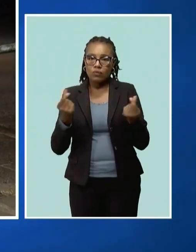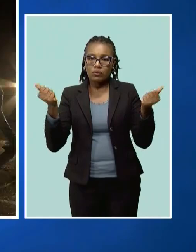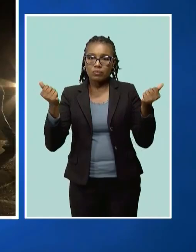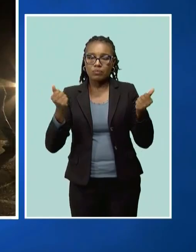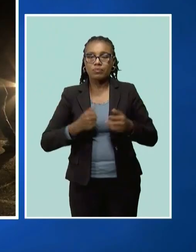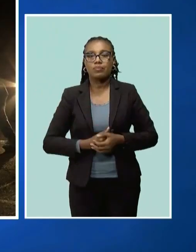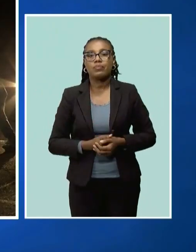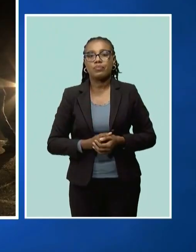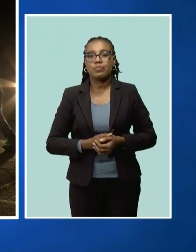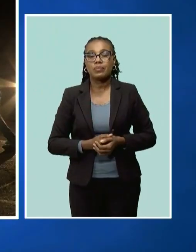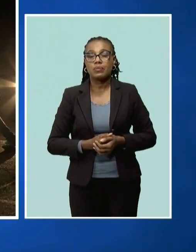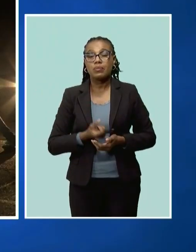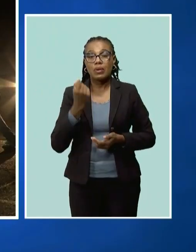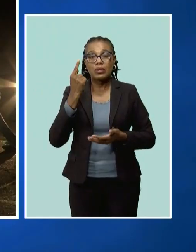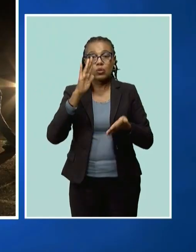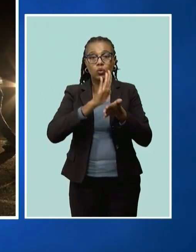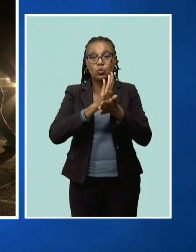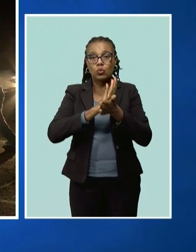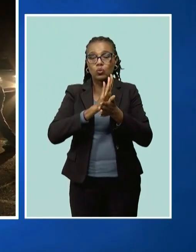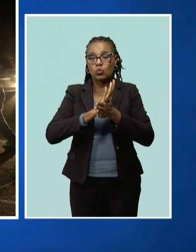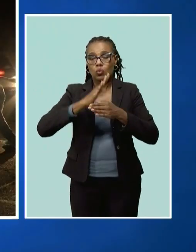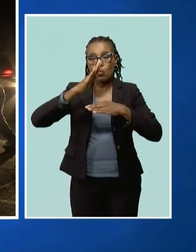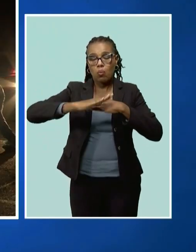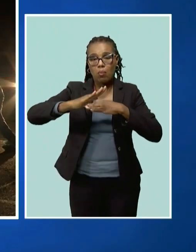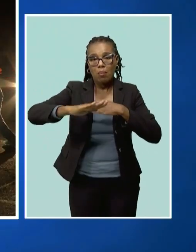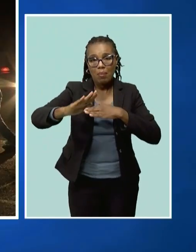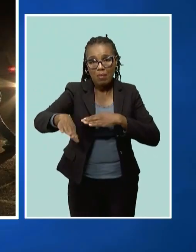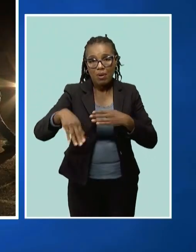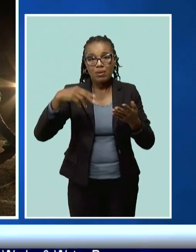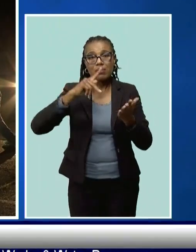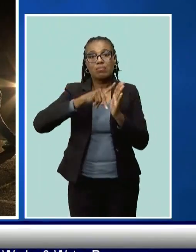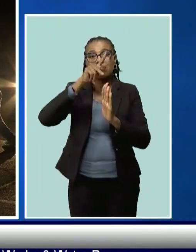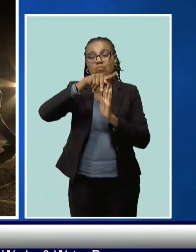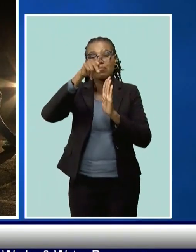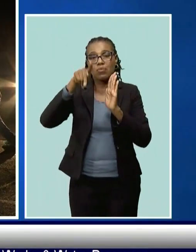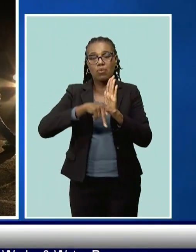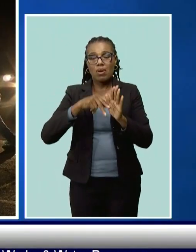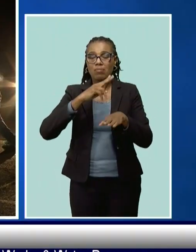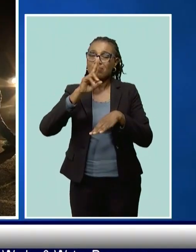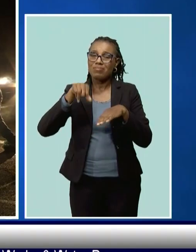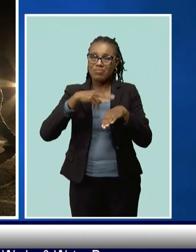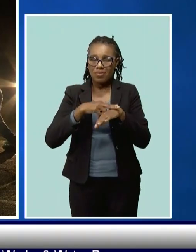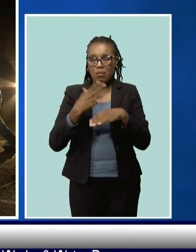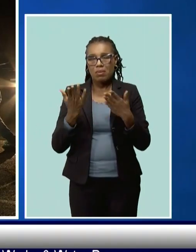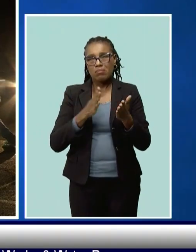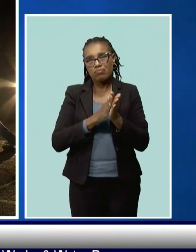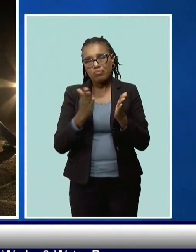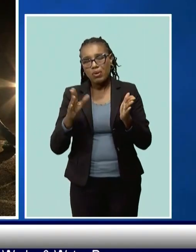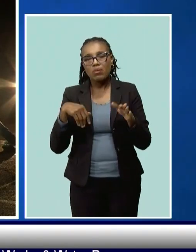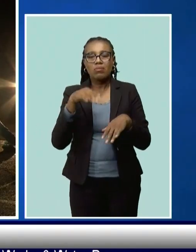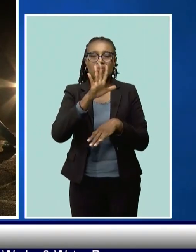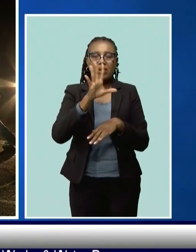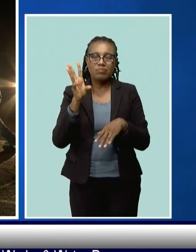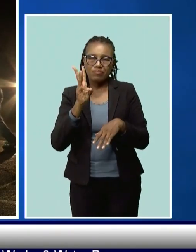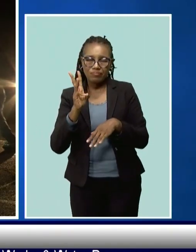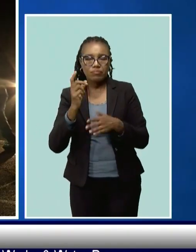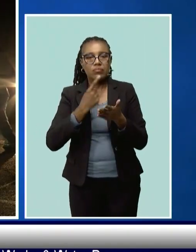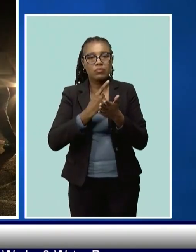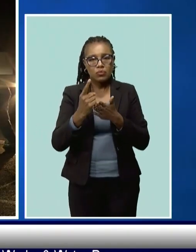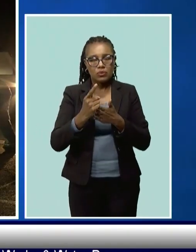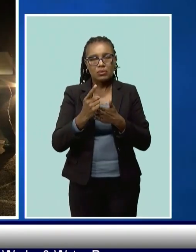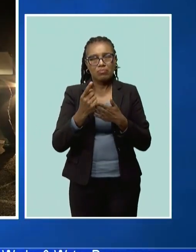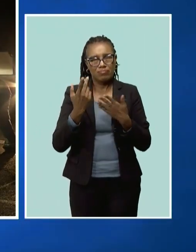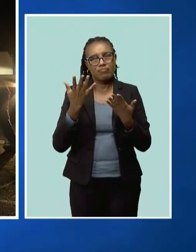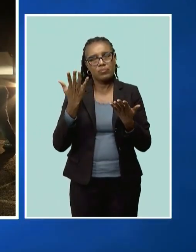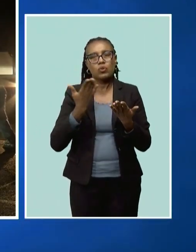The school remarking program usually takes around five to six weeks, given good weather. Like I said, you're expanding because